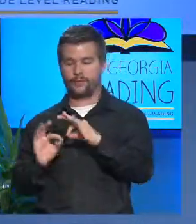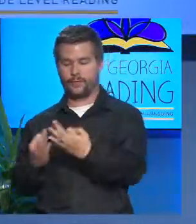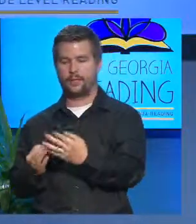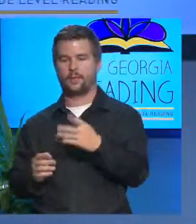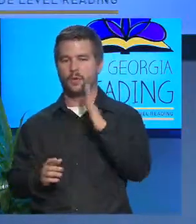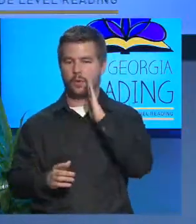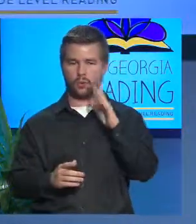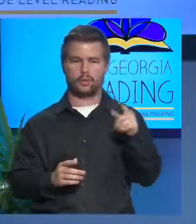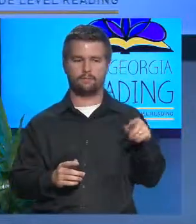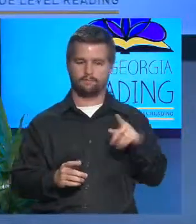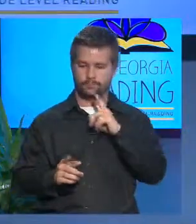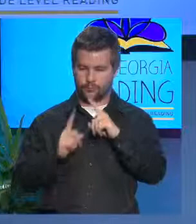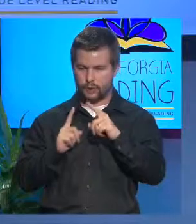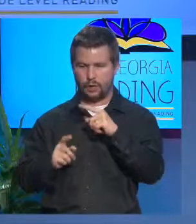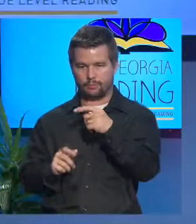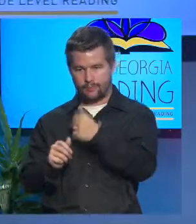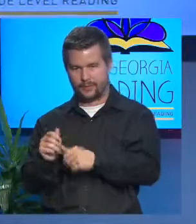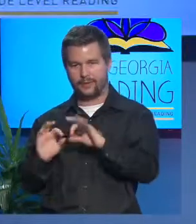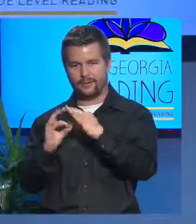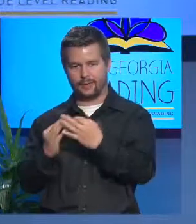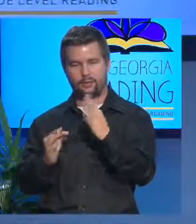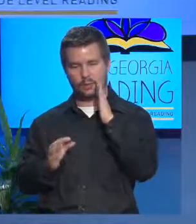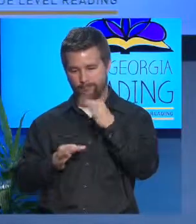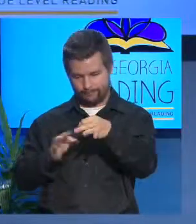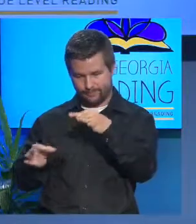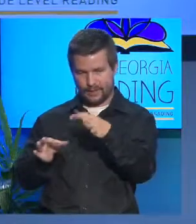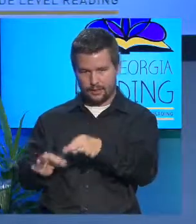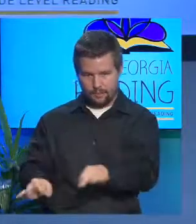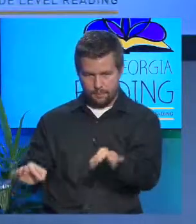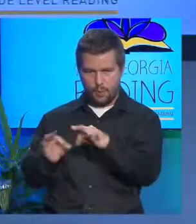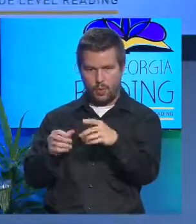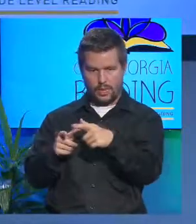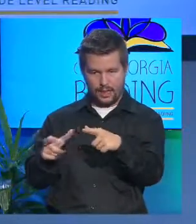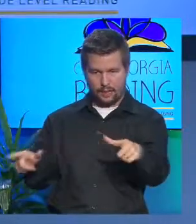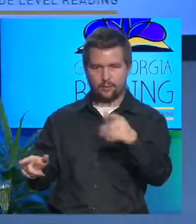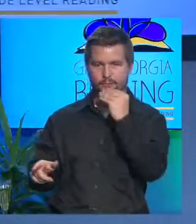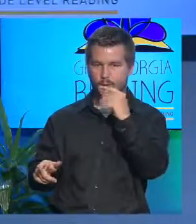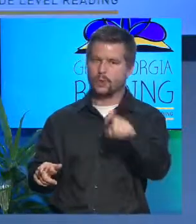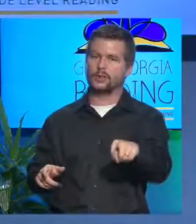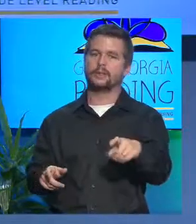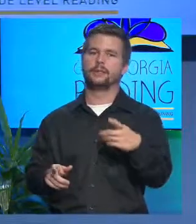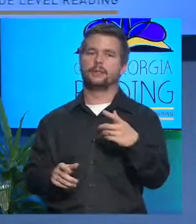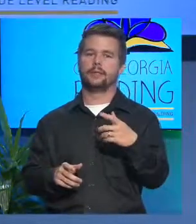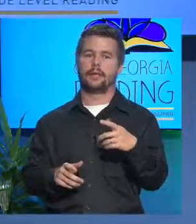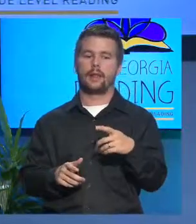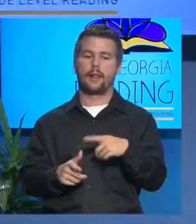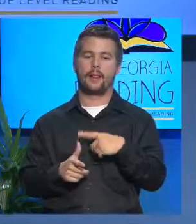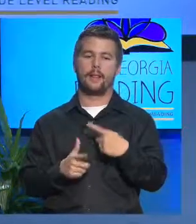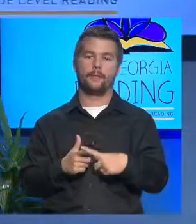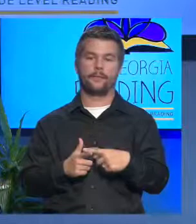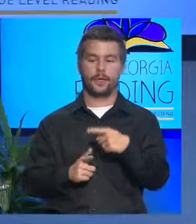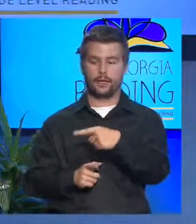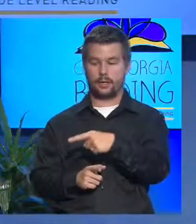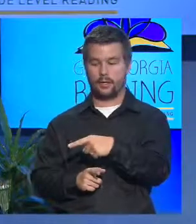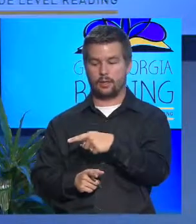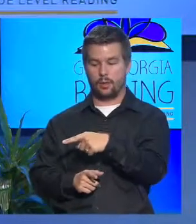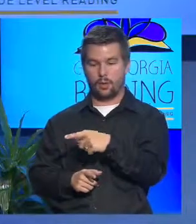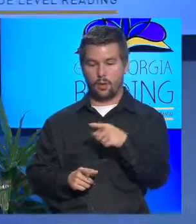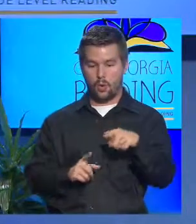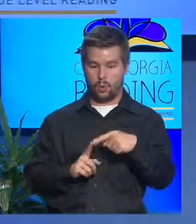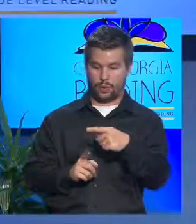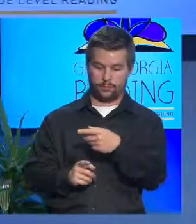every single family about the importance of language nutrition. And then when they go home, they'll take a book.